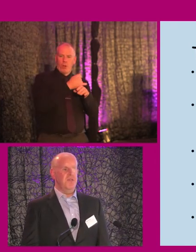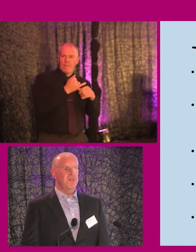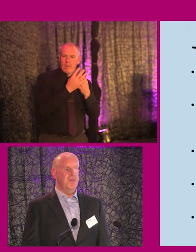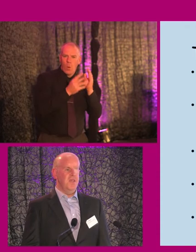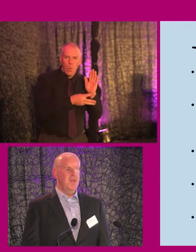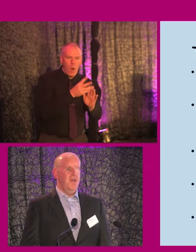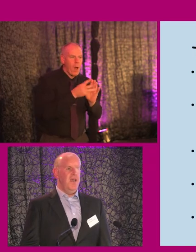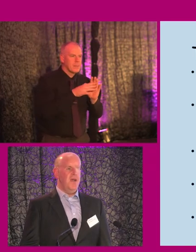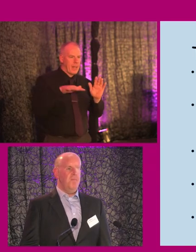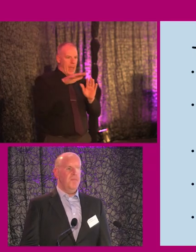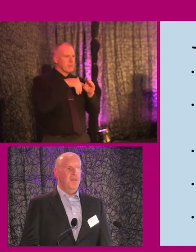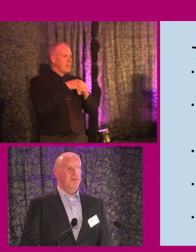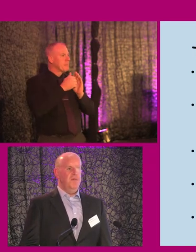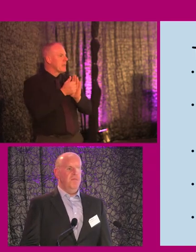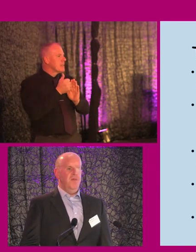within the building.